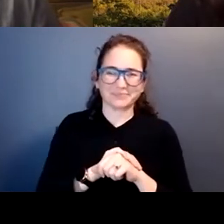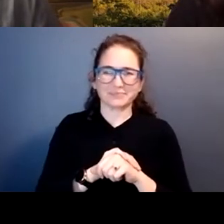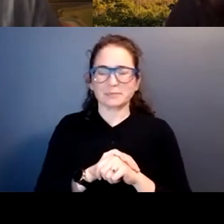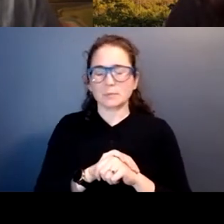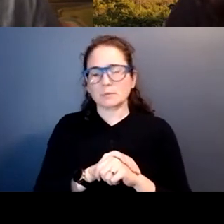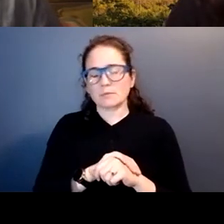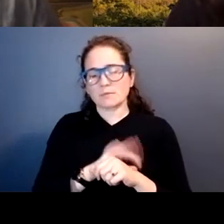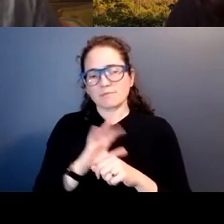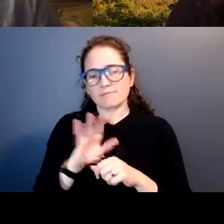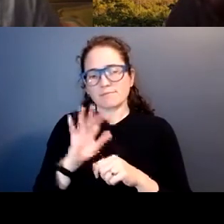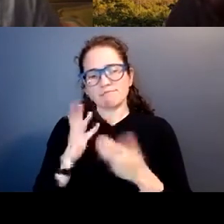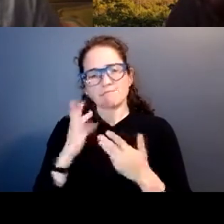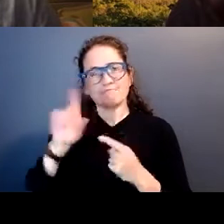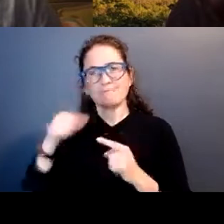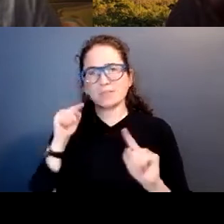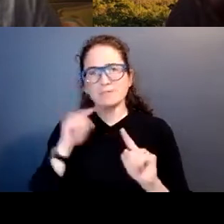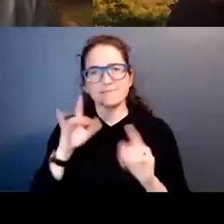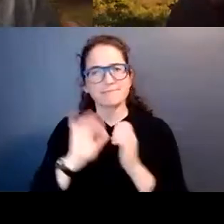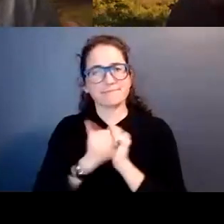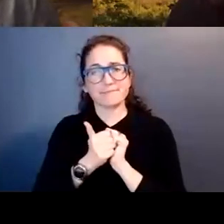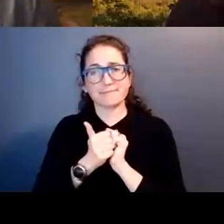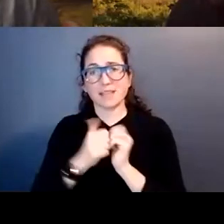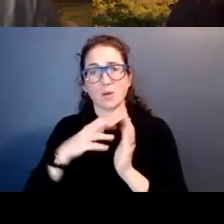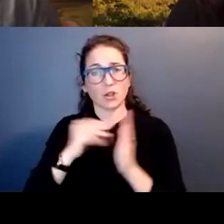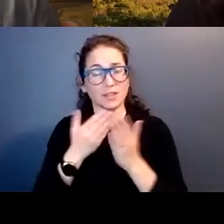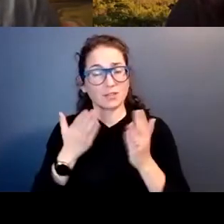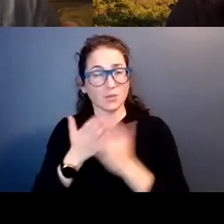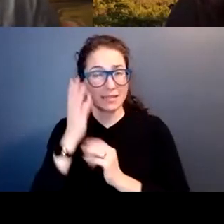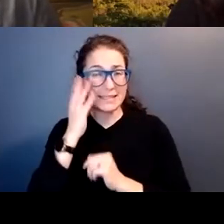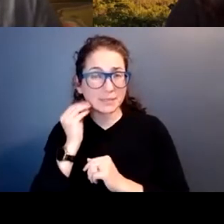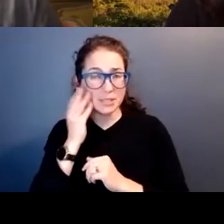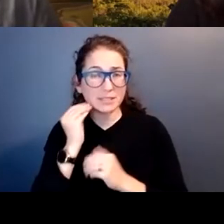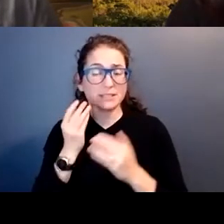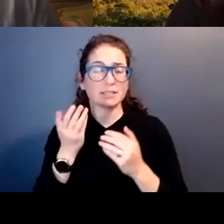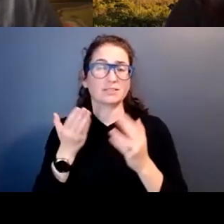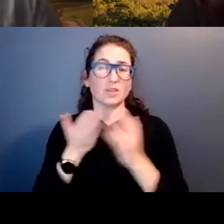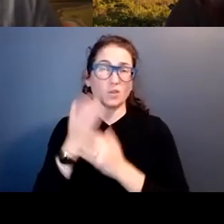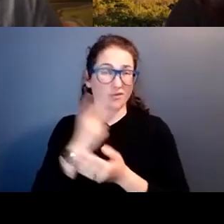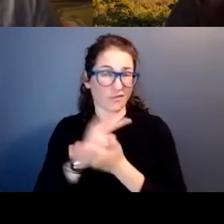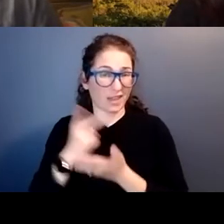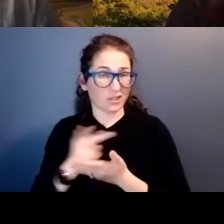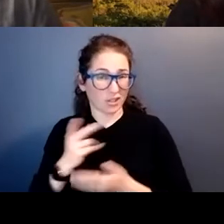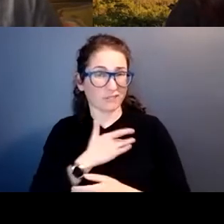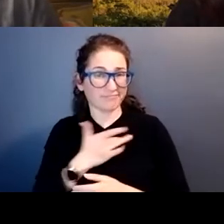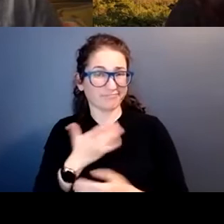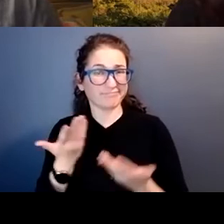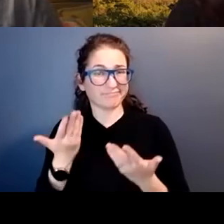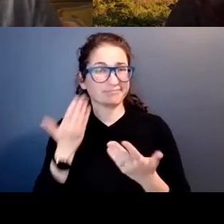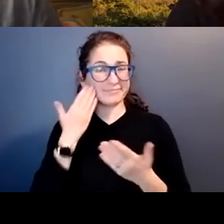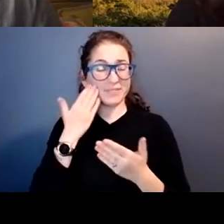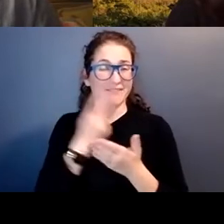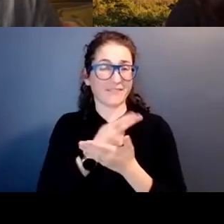You know, just that was how things were learned through experience, through failure. A lot of times failure is